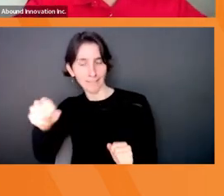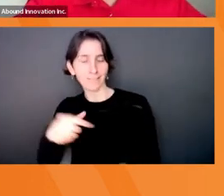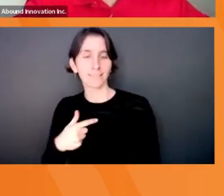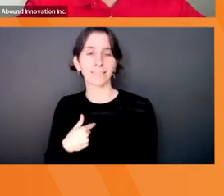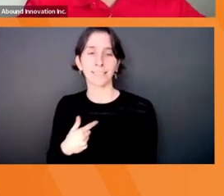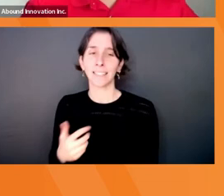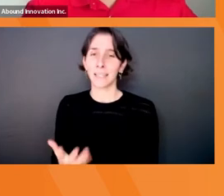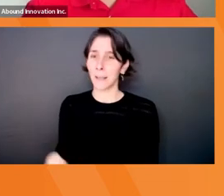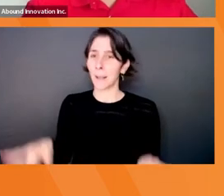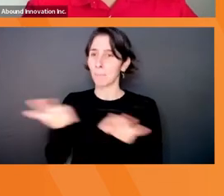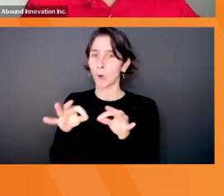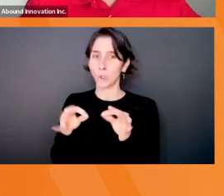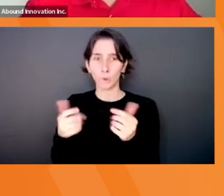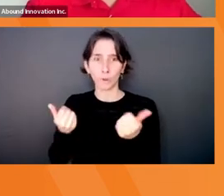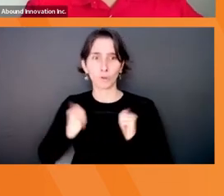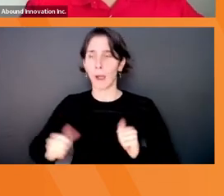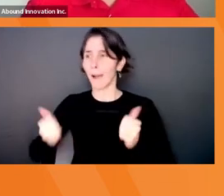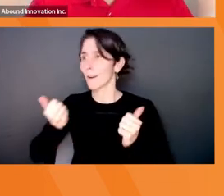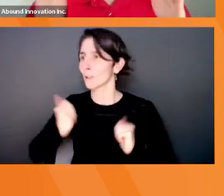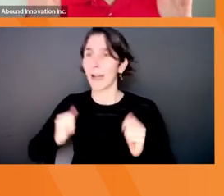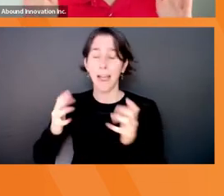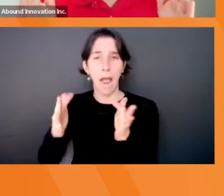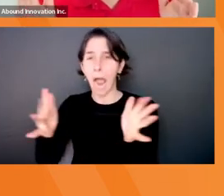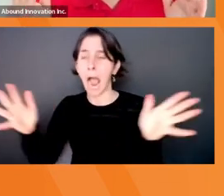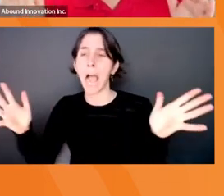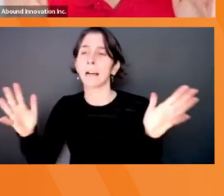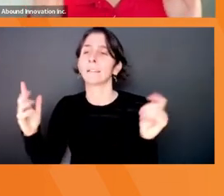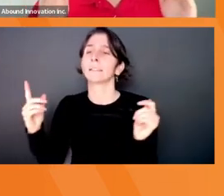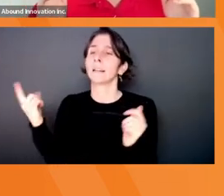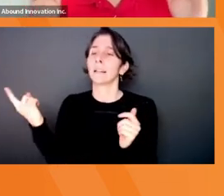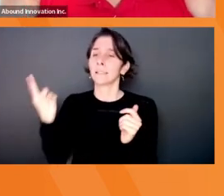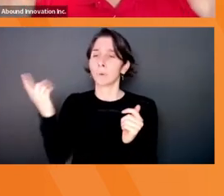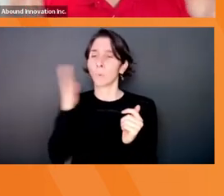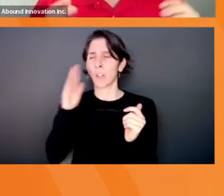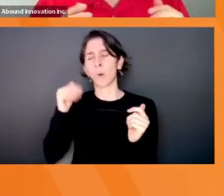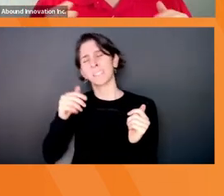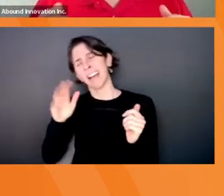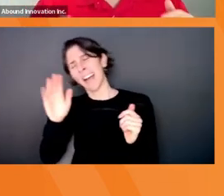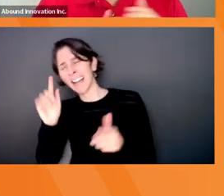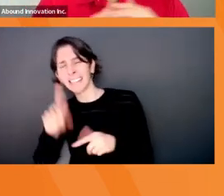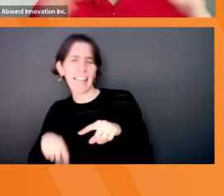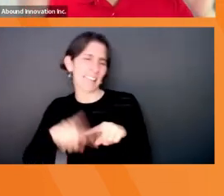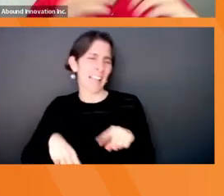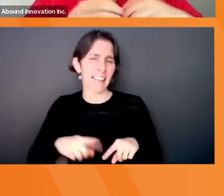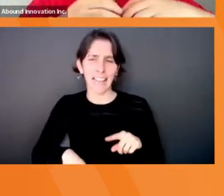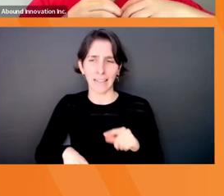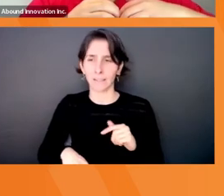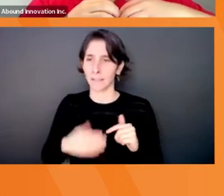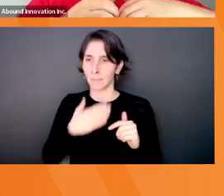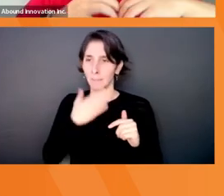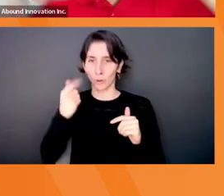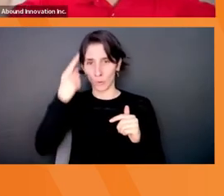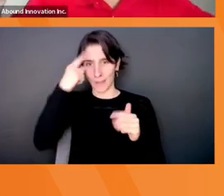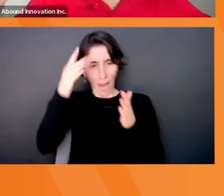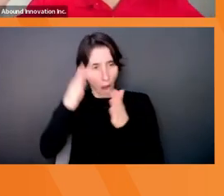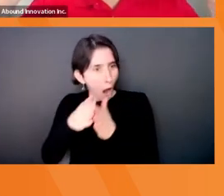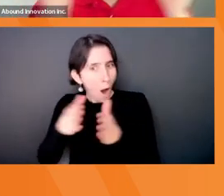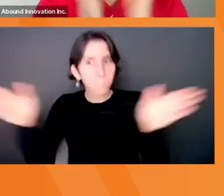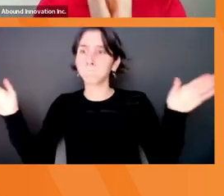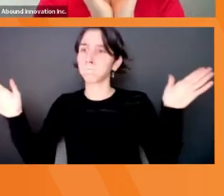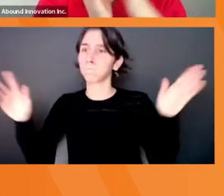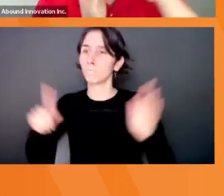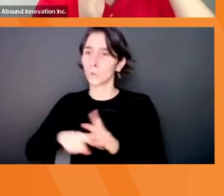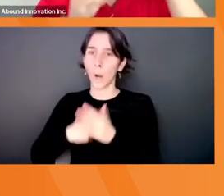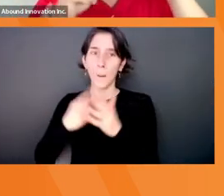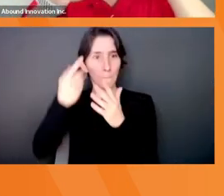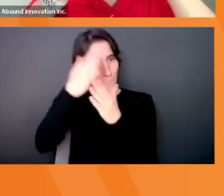edges and go further than you think. Because people will always bring you back in, right? And it's a lot harder to go, to go really broad when